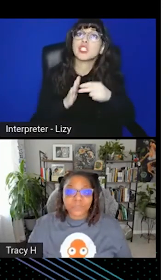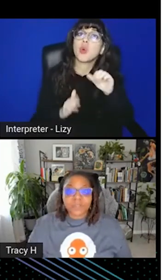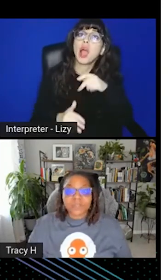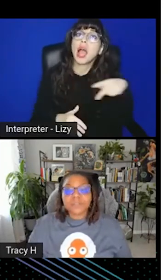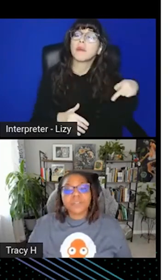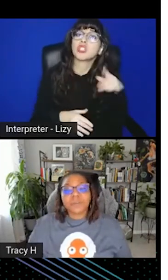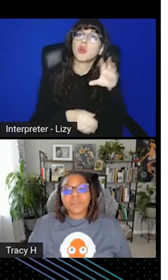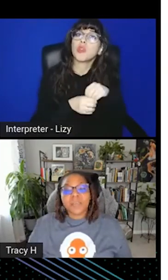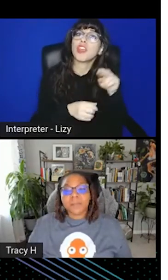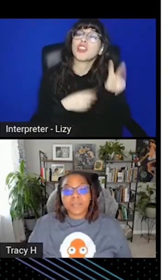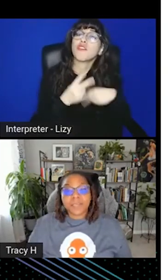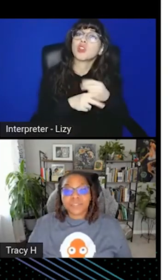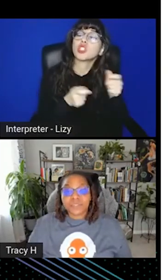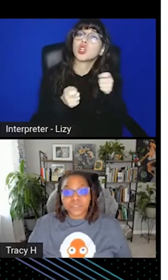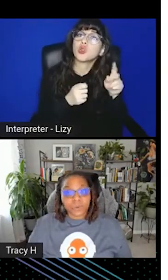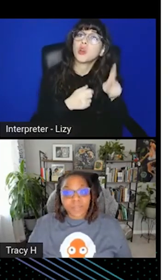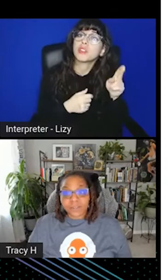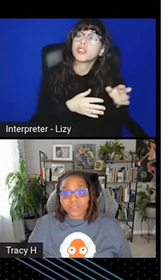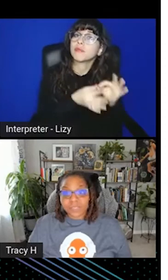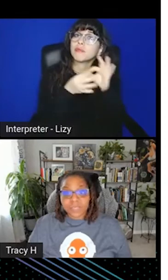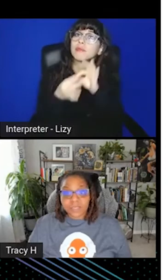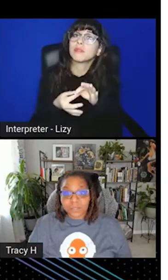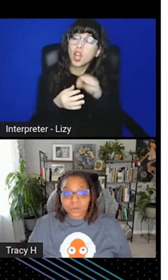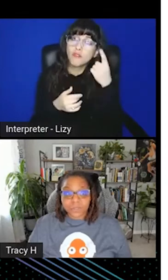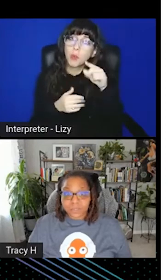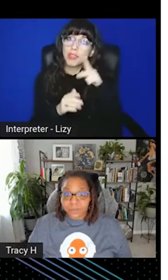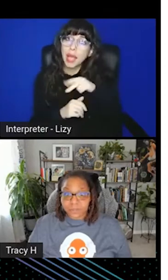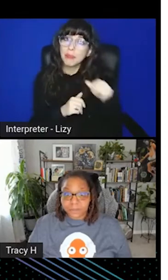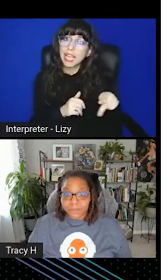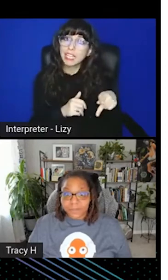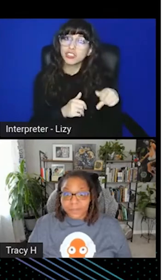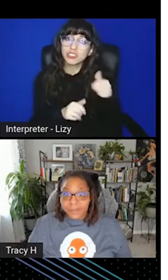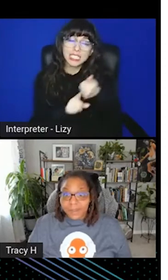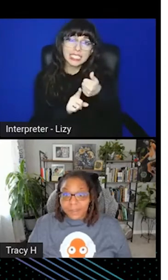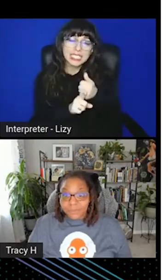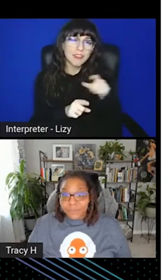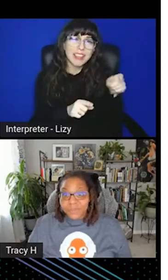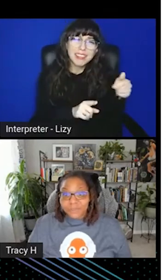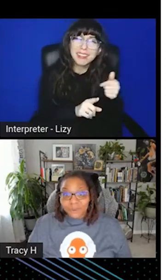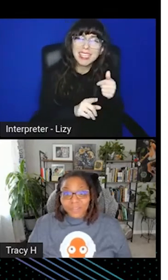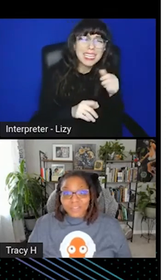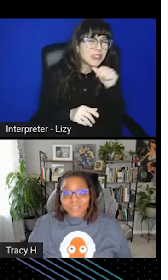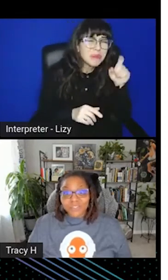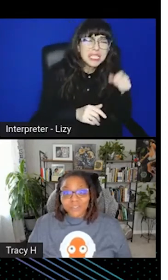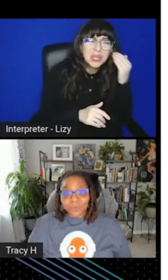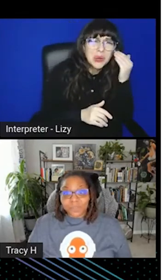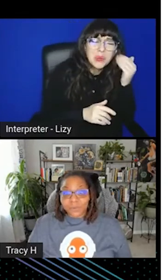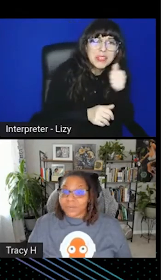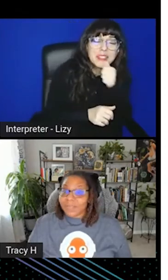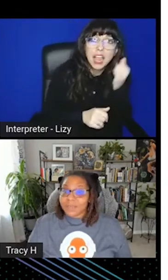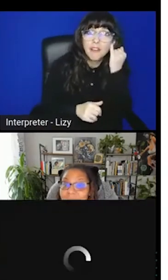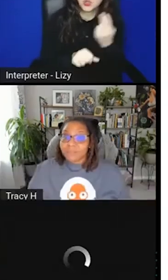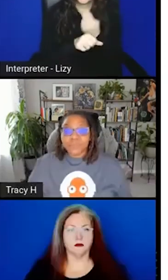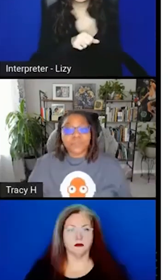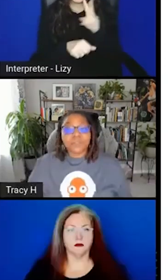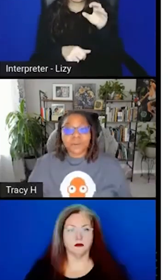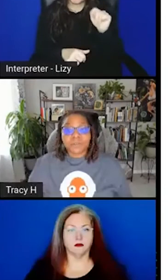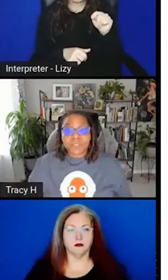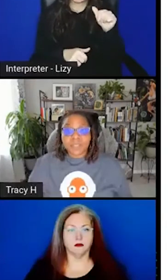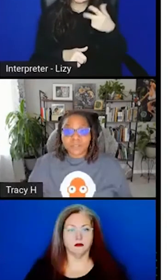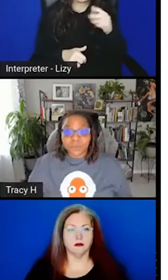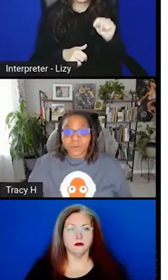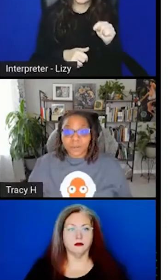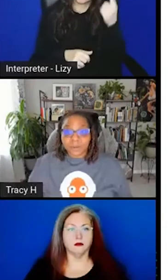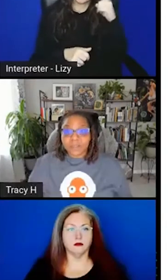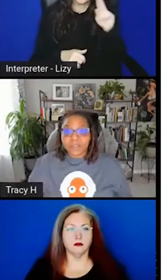history associated with the application don't actually need to know the secret. If you're using the Vault agent injector with Kubernetes, you're using Vault